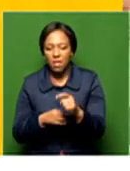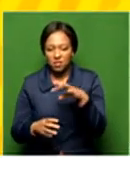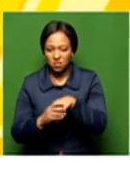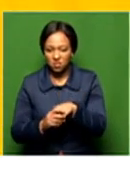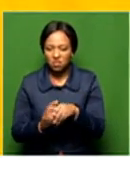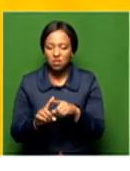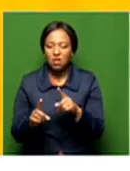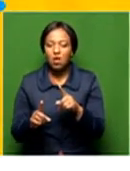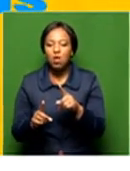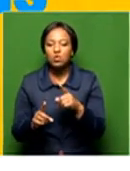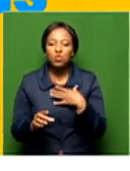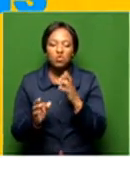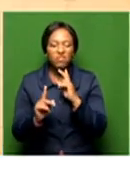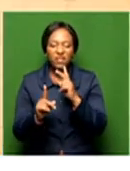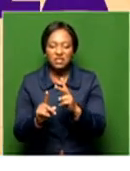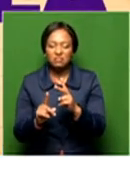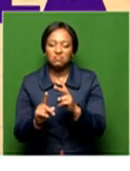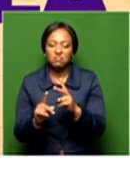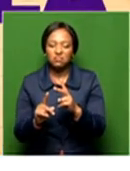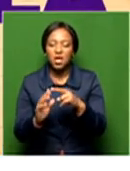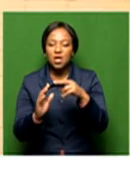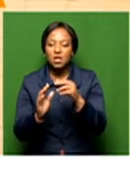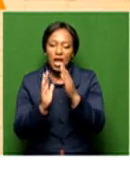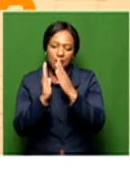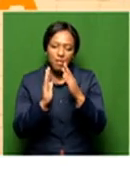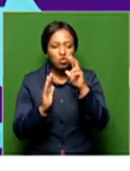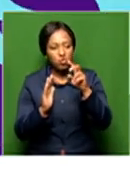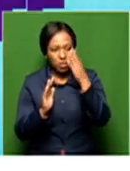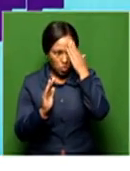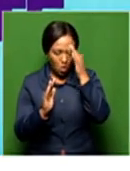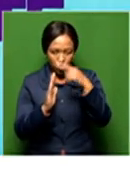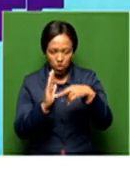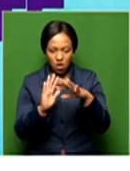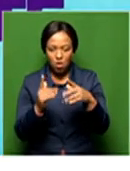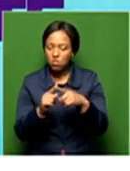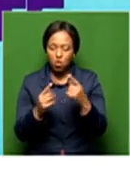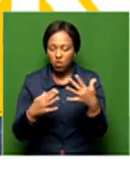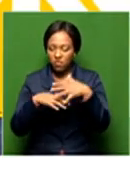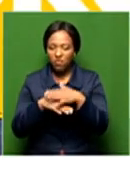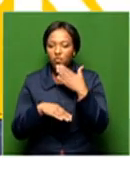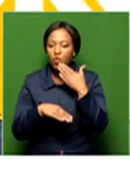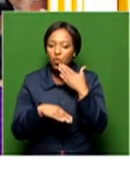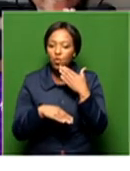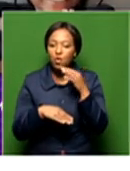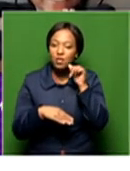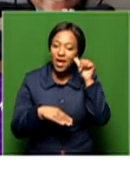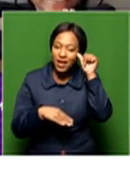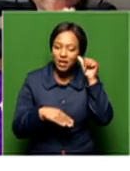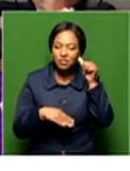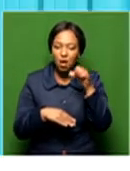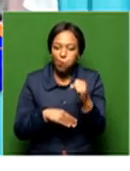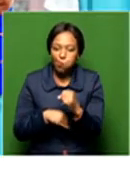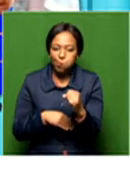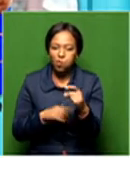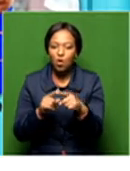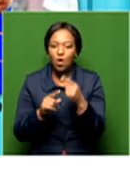to visit a library. And what we've said is that that's not the case. So we involve, we integrate the elderly, because they're the ones who used to tell